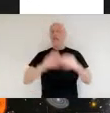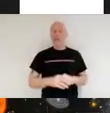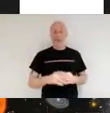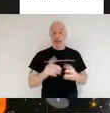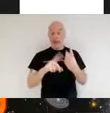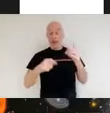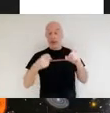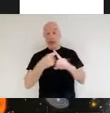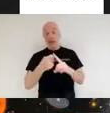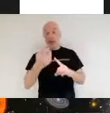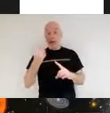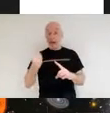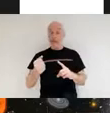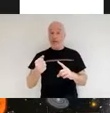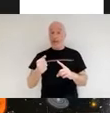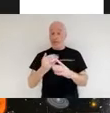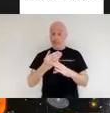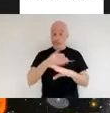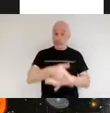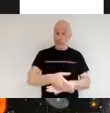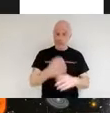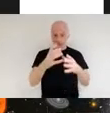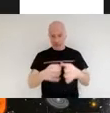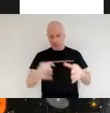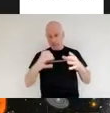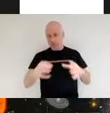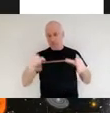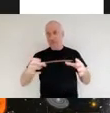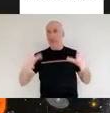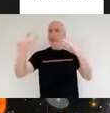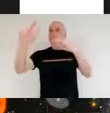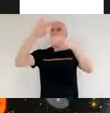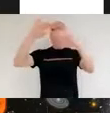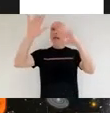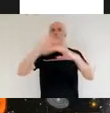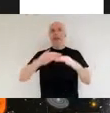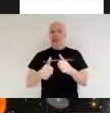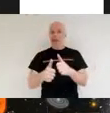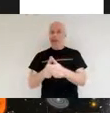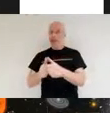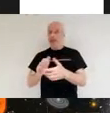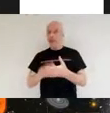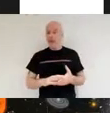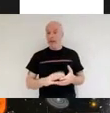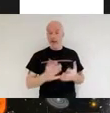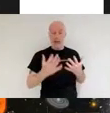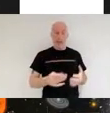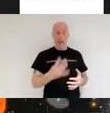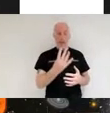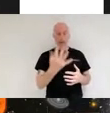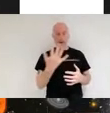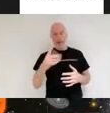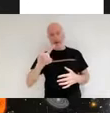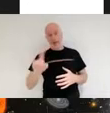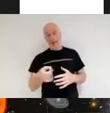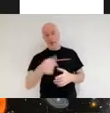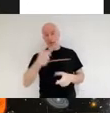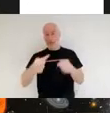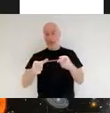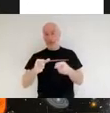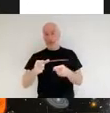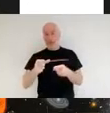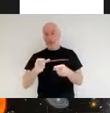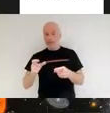thriving space industry it's been growing year on year and at the moment there are 45 000 people directly employed